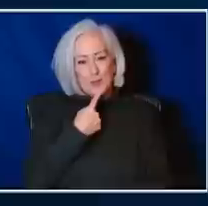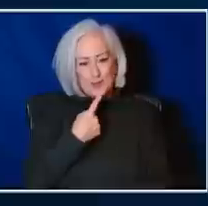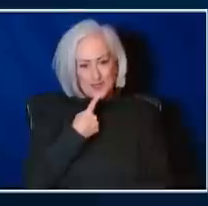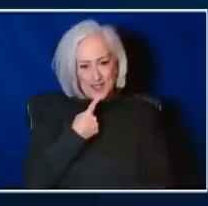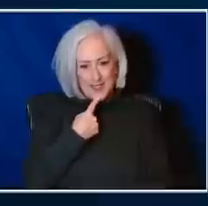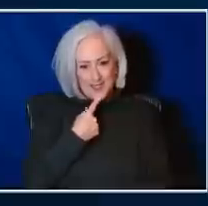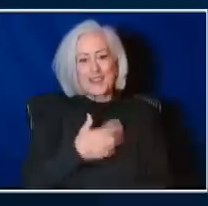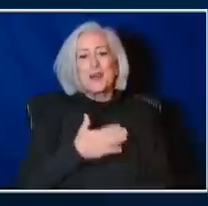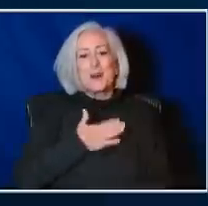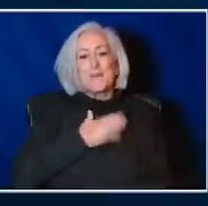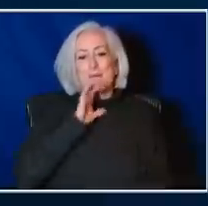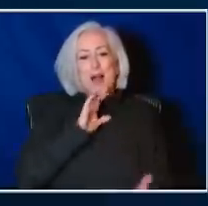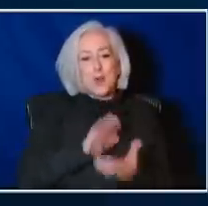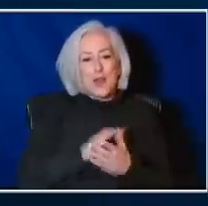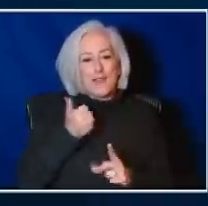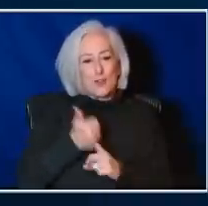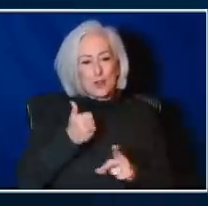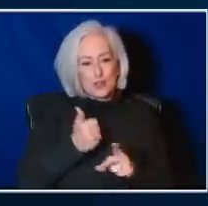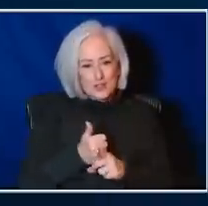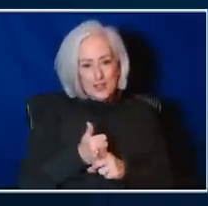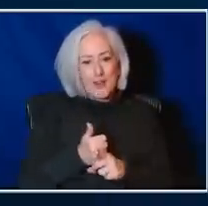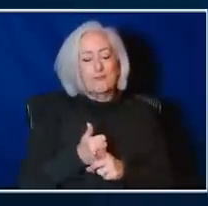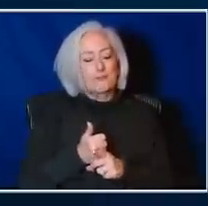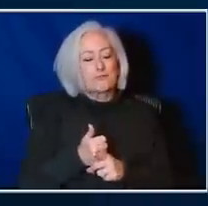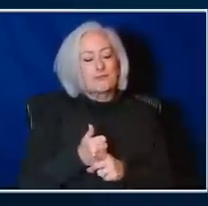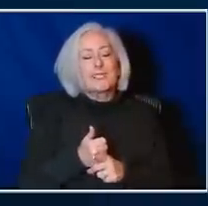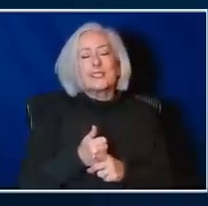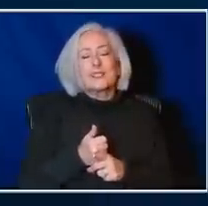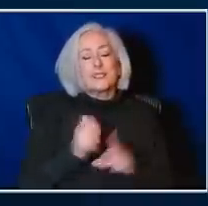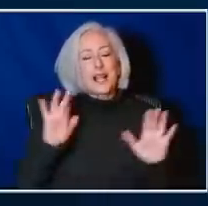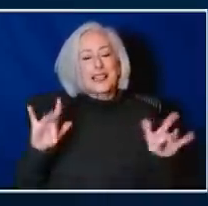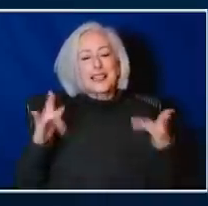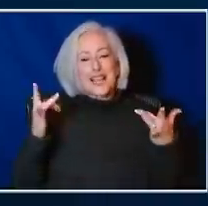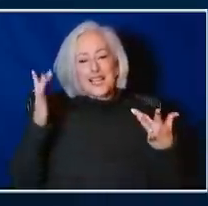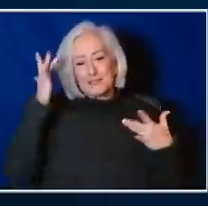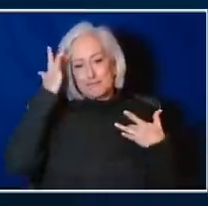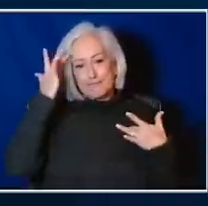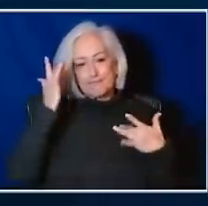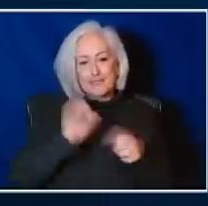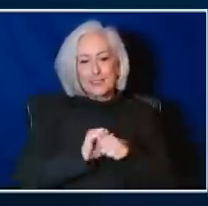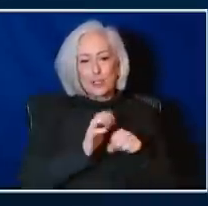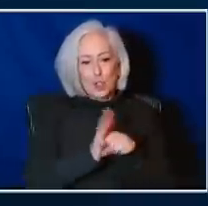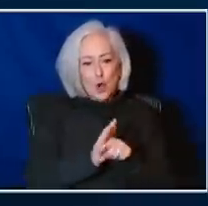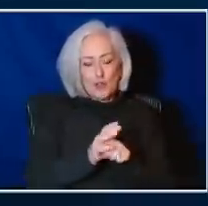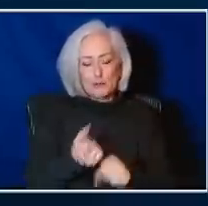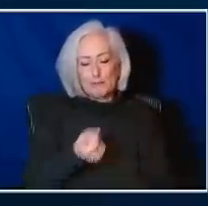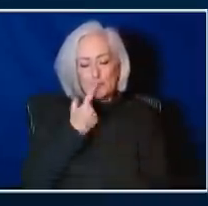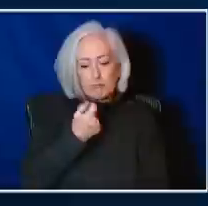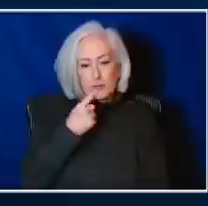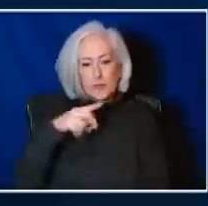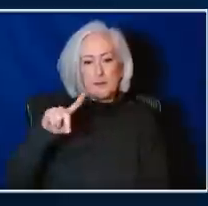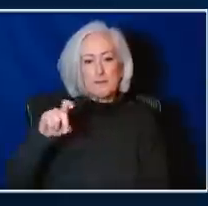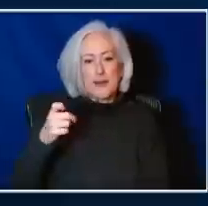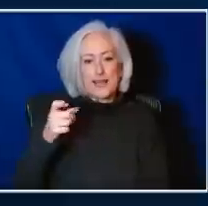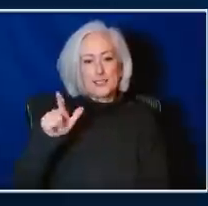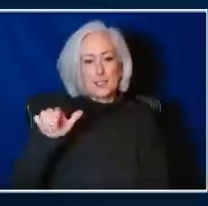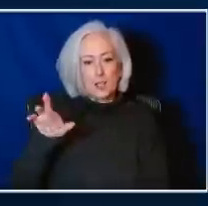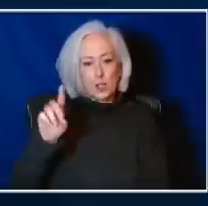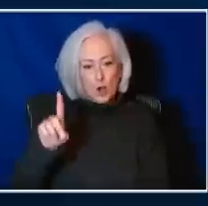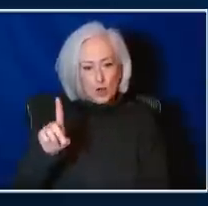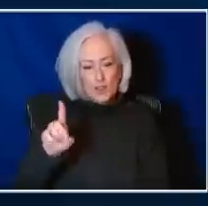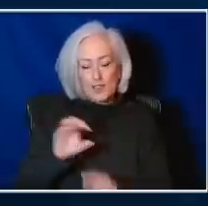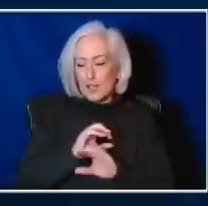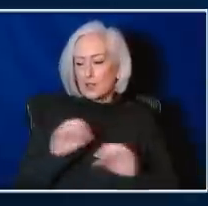had a very mild case of COVID and took Paxlovid, had no rebound. But, you know, a lot of people get this kind of